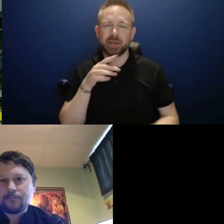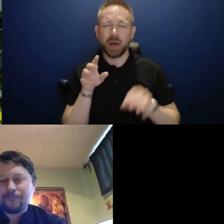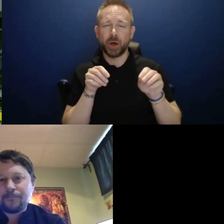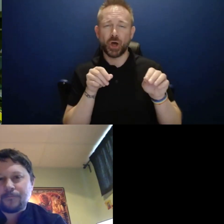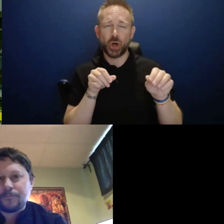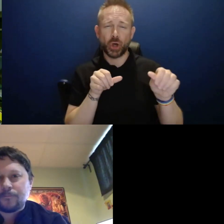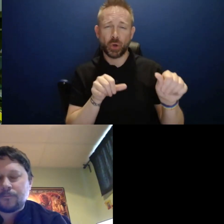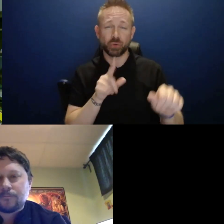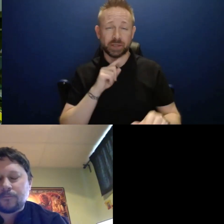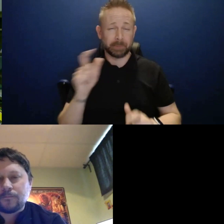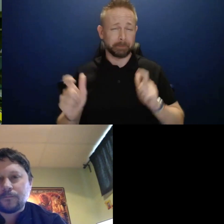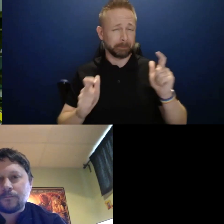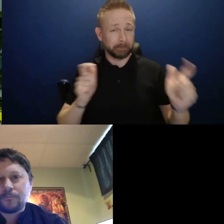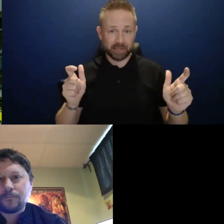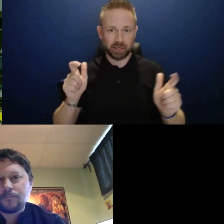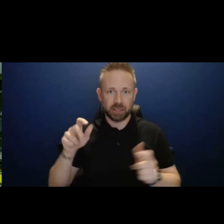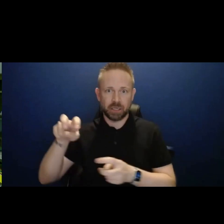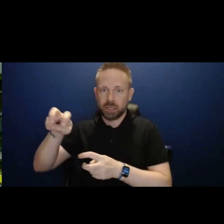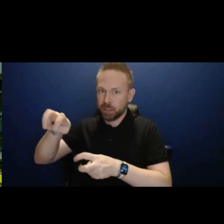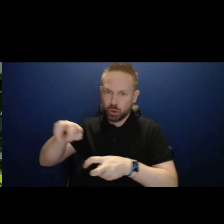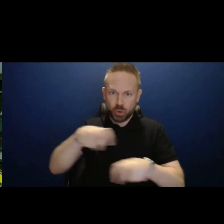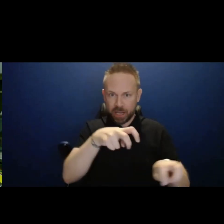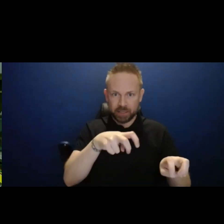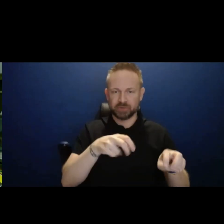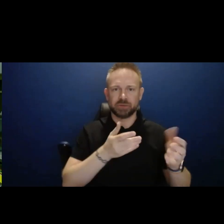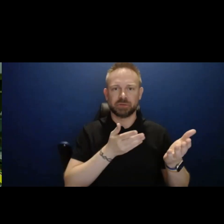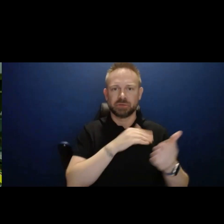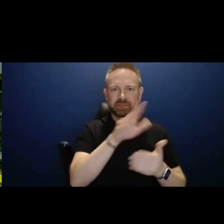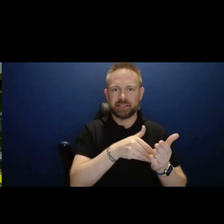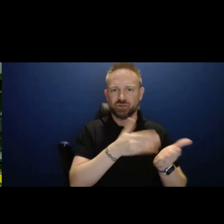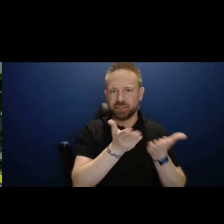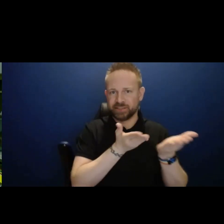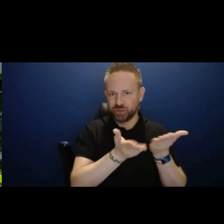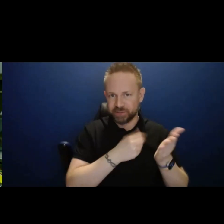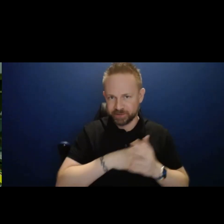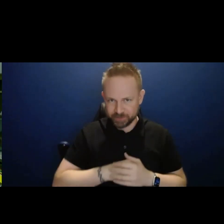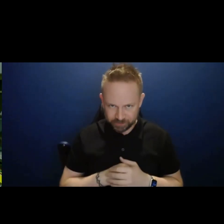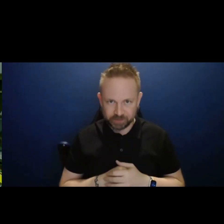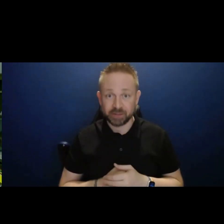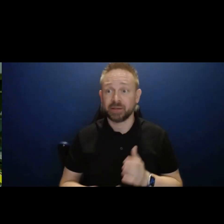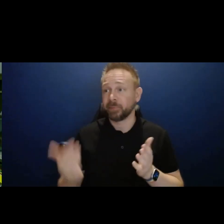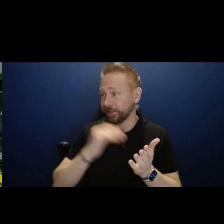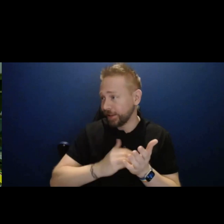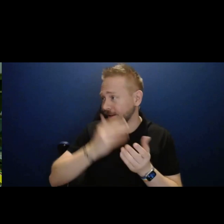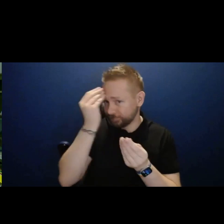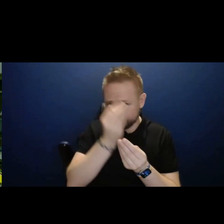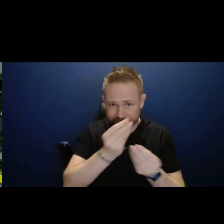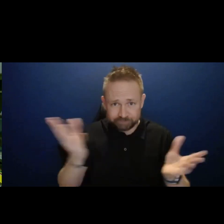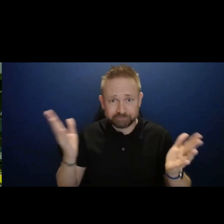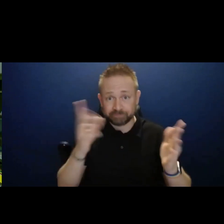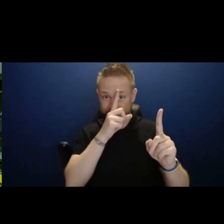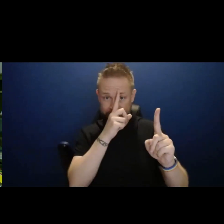transition. However, it is most, most certainly our goal that,